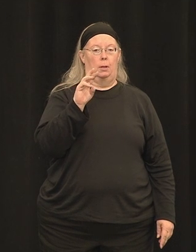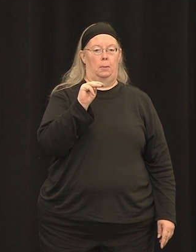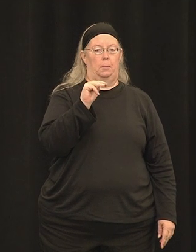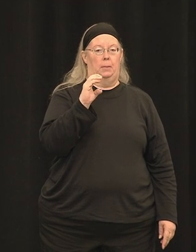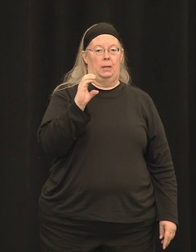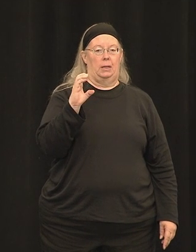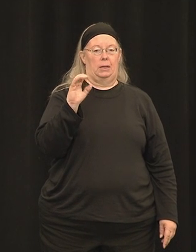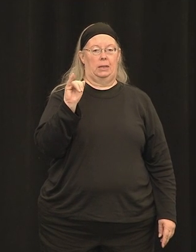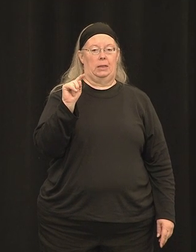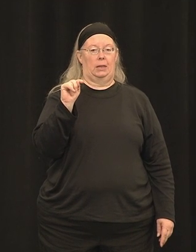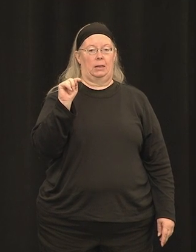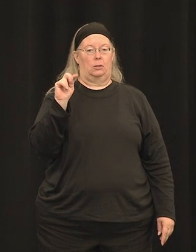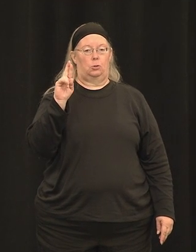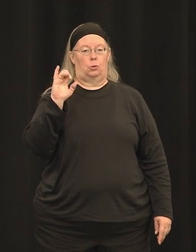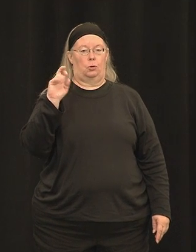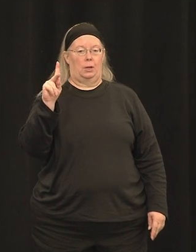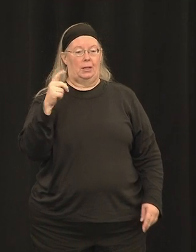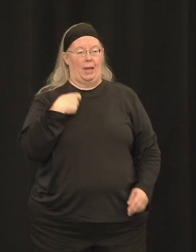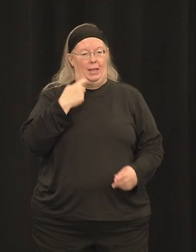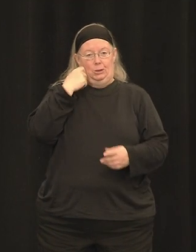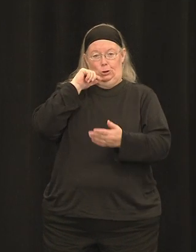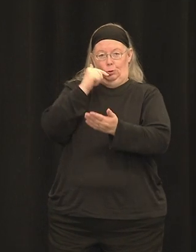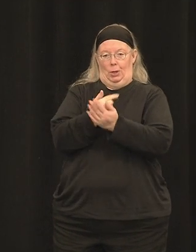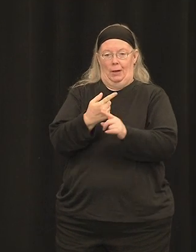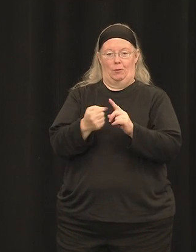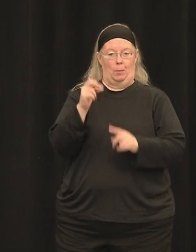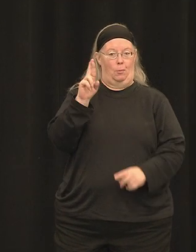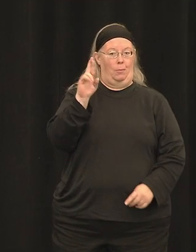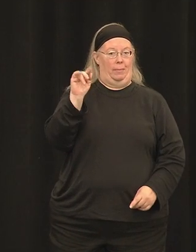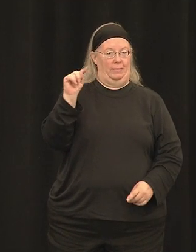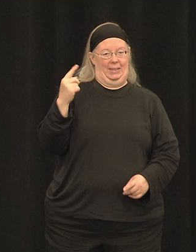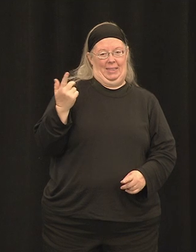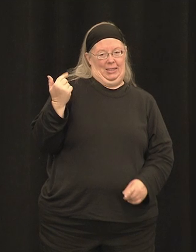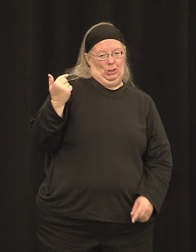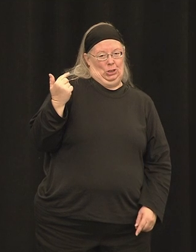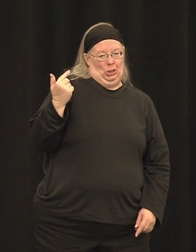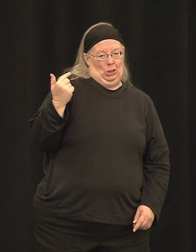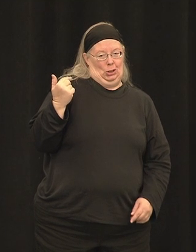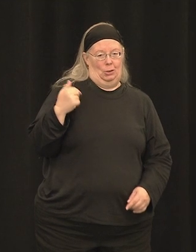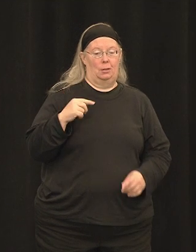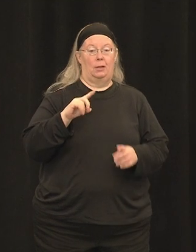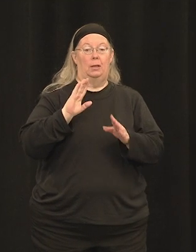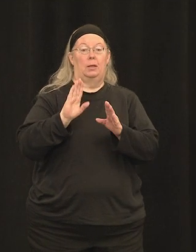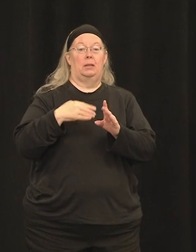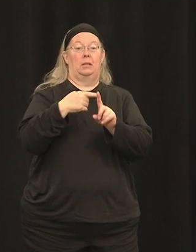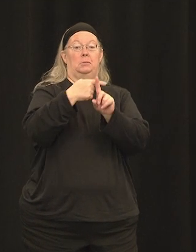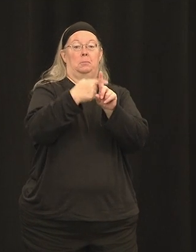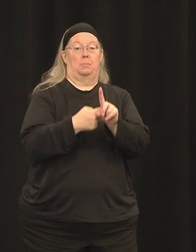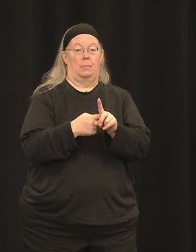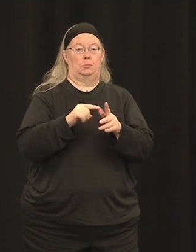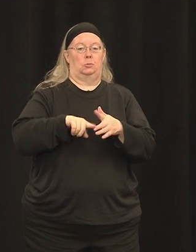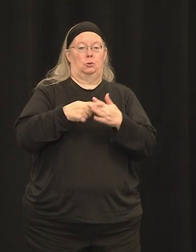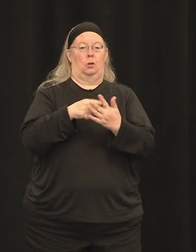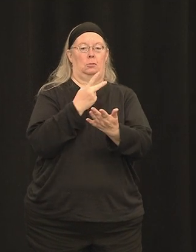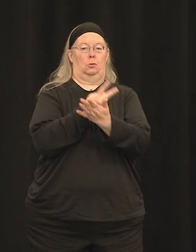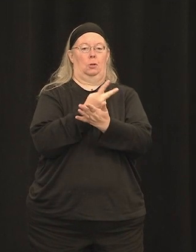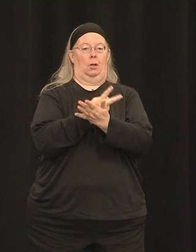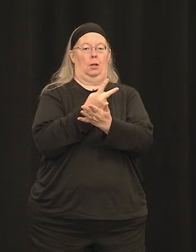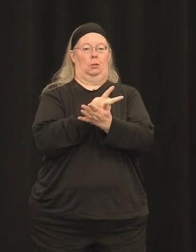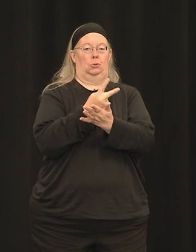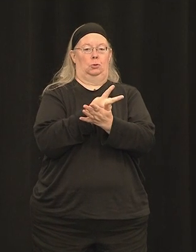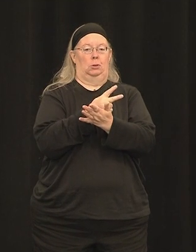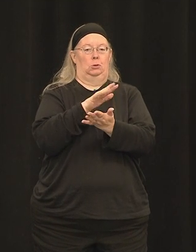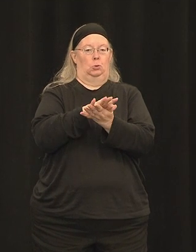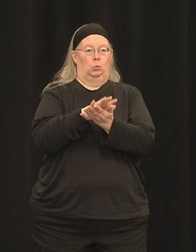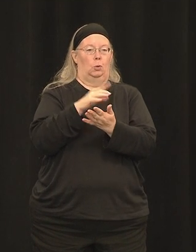of last year and next month I'll be entering grad school for public policy. I have a younger brother